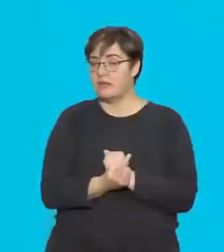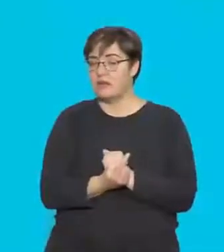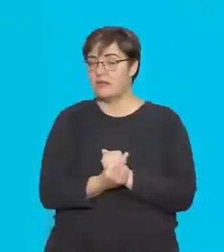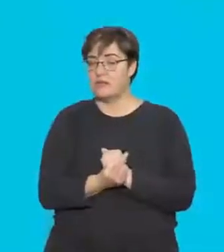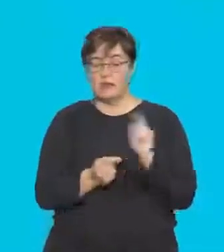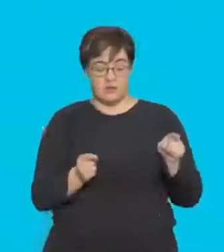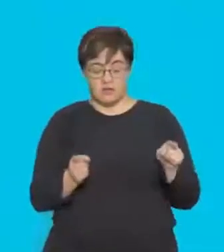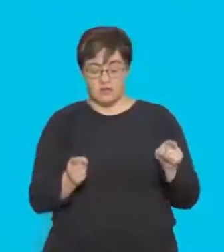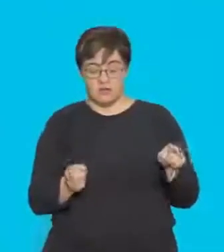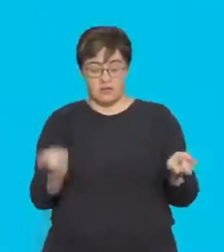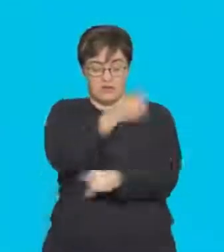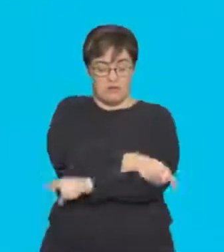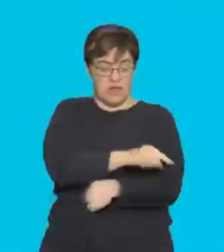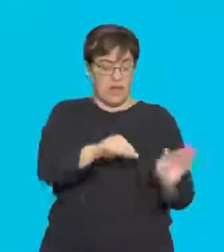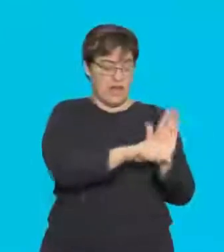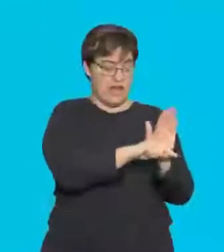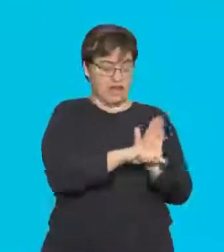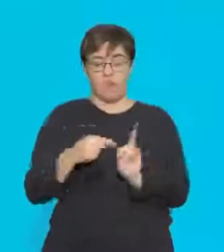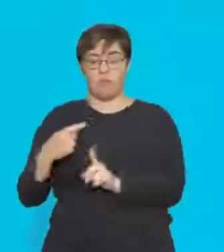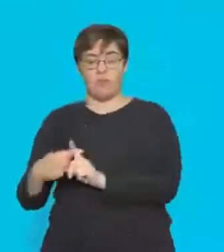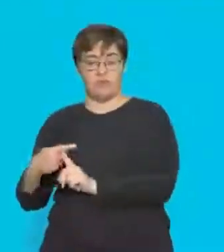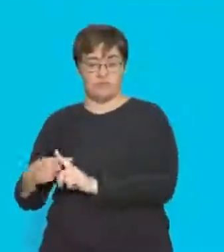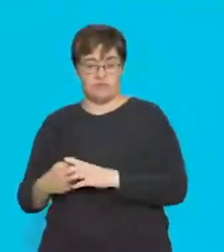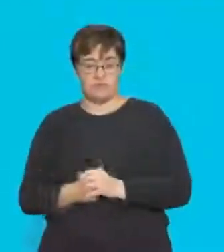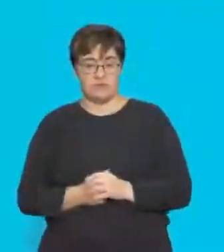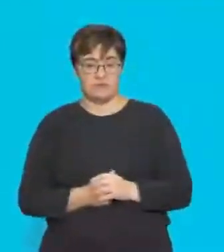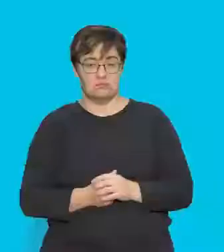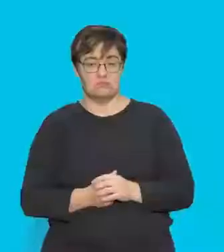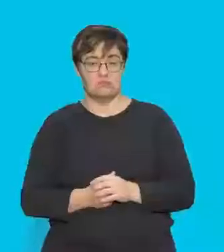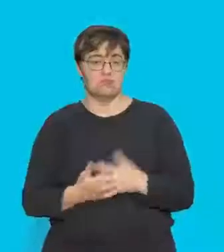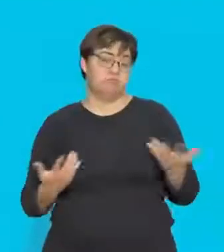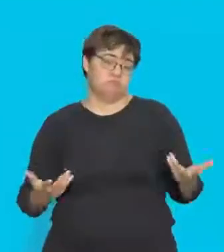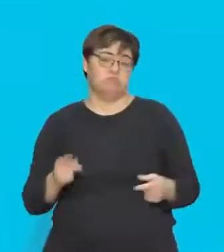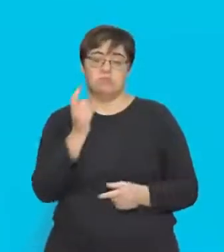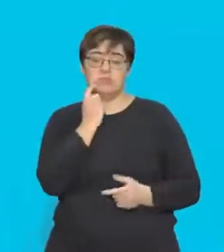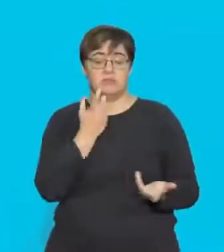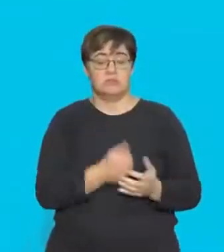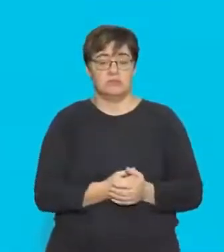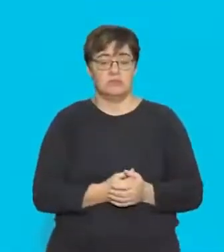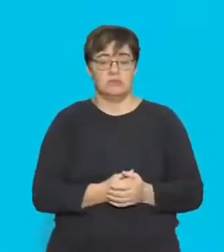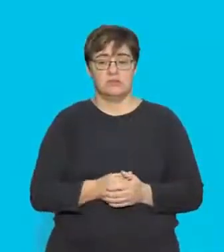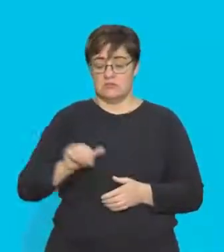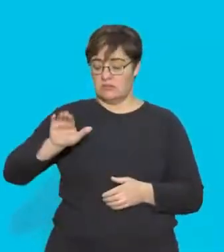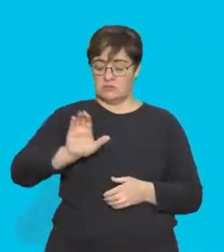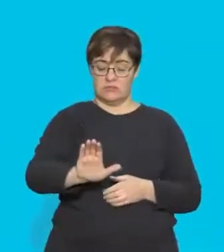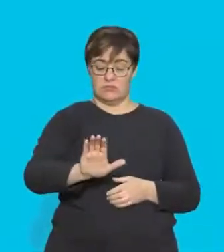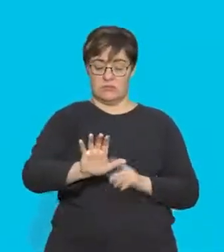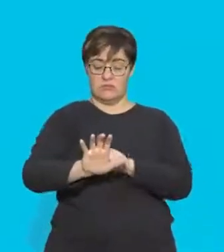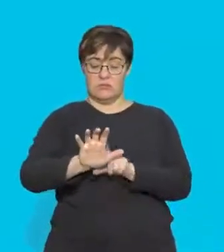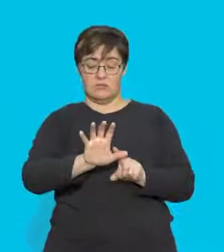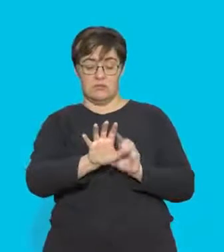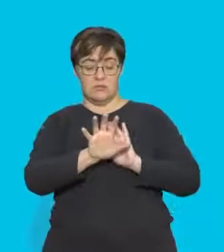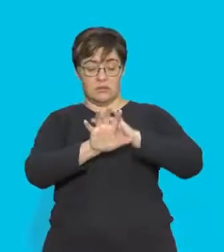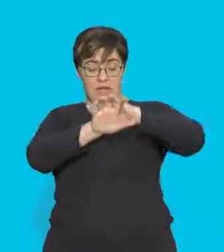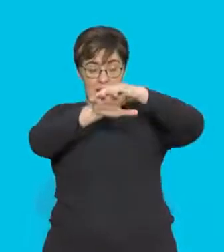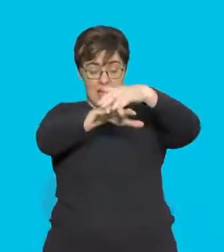terminals? If we switch the polarity of the battery? Well, here we go. Now we've got the positive end